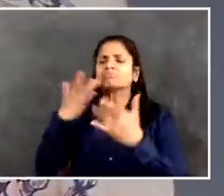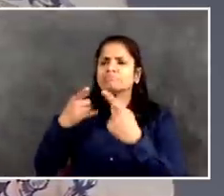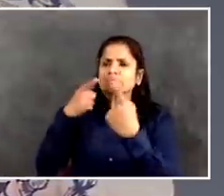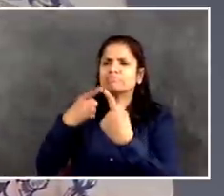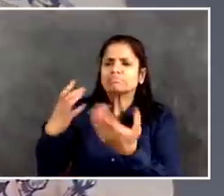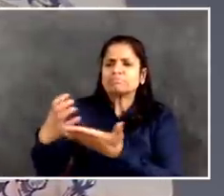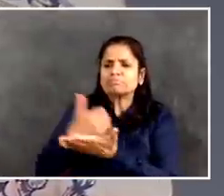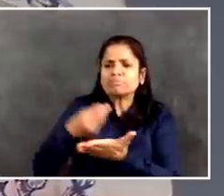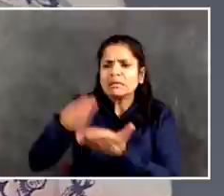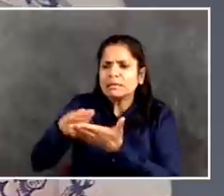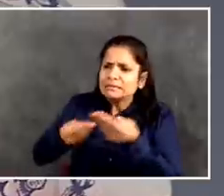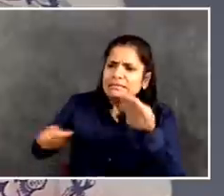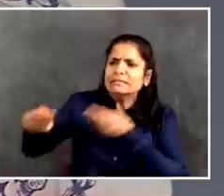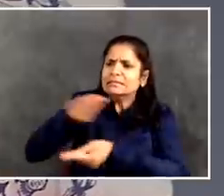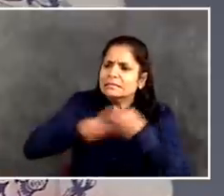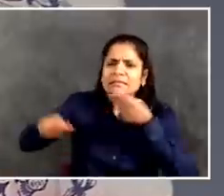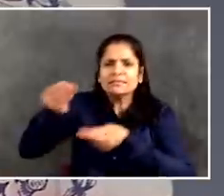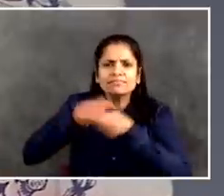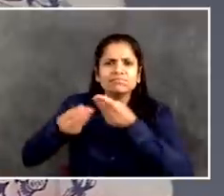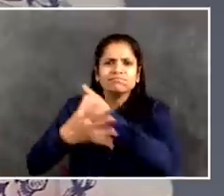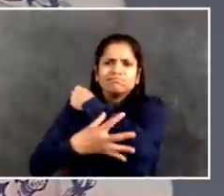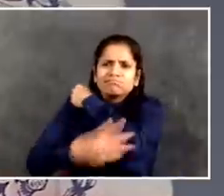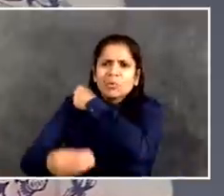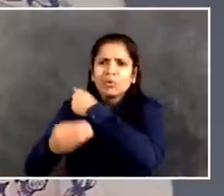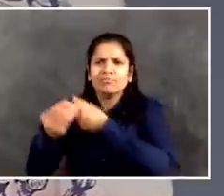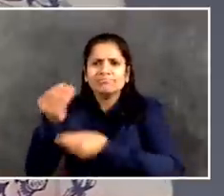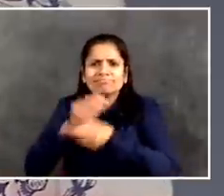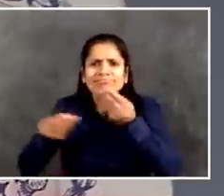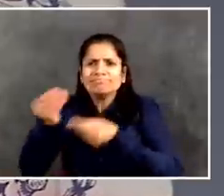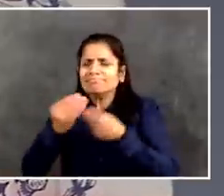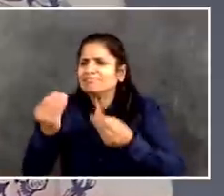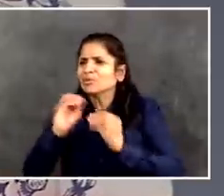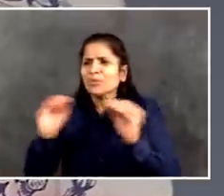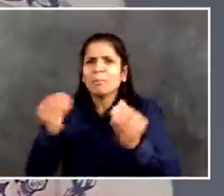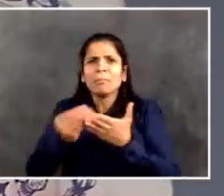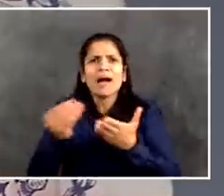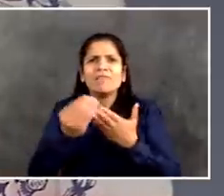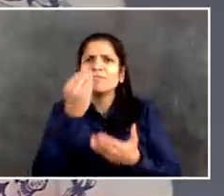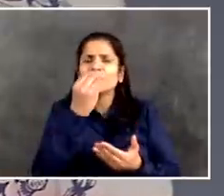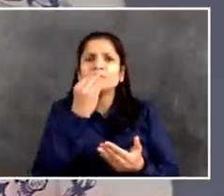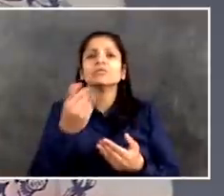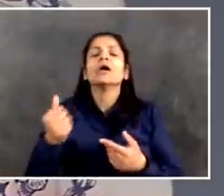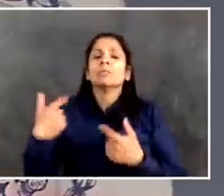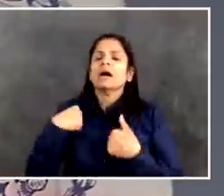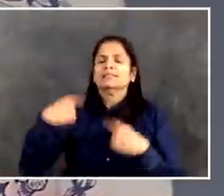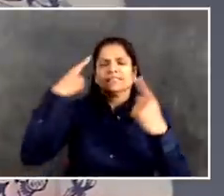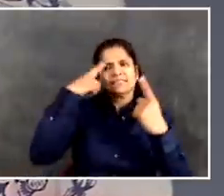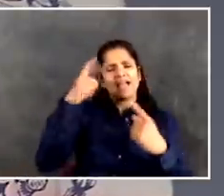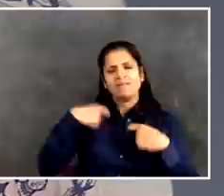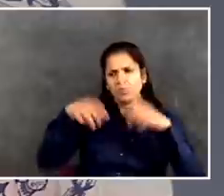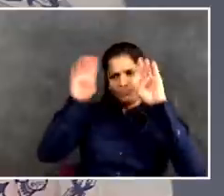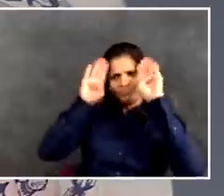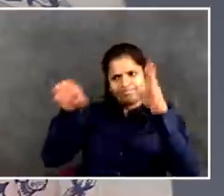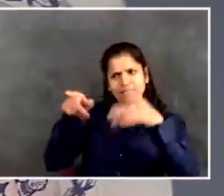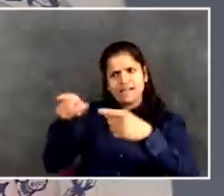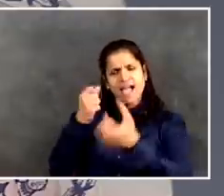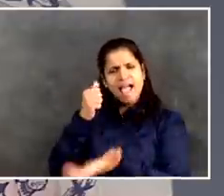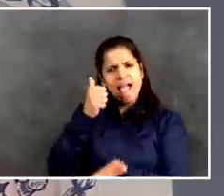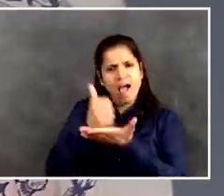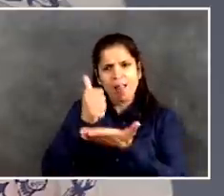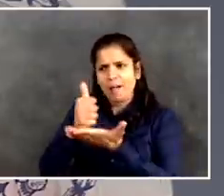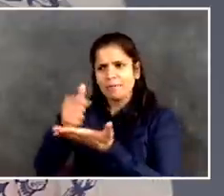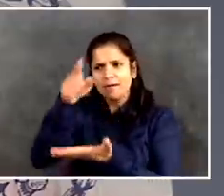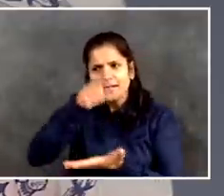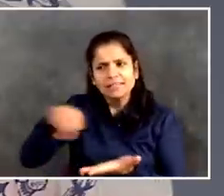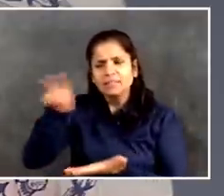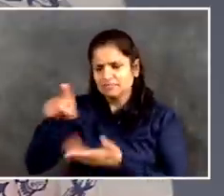a persistent poverty problem in New York City. This is one of the things we have to fight back when we overcome the coronavirus. We